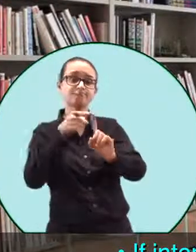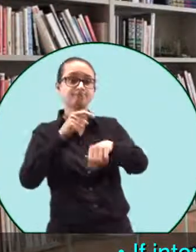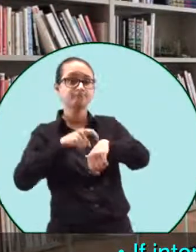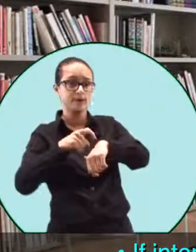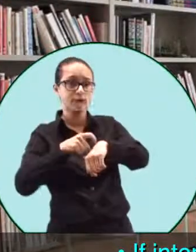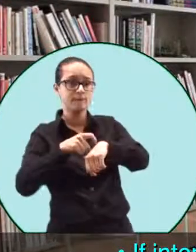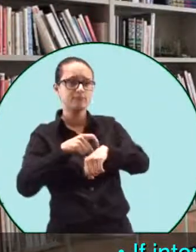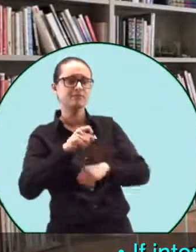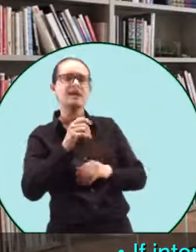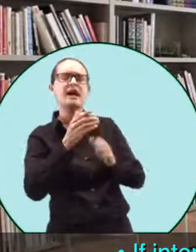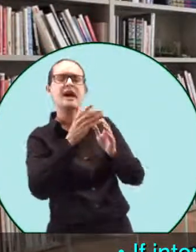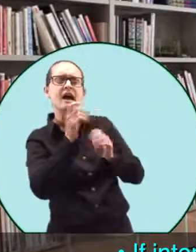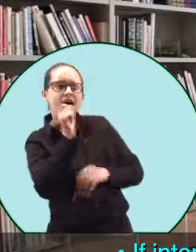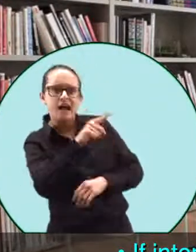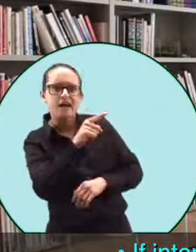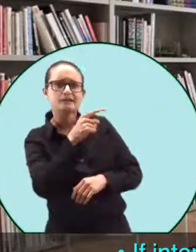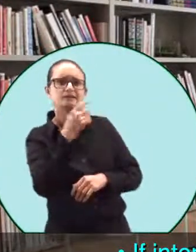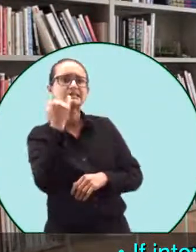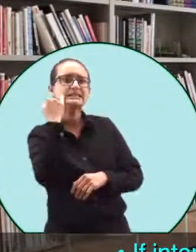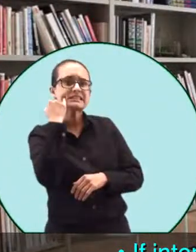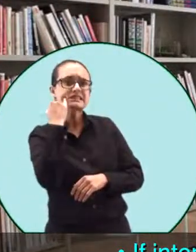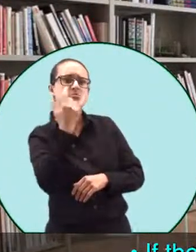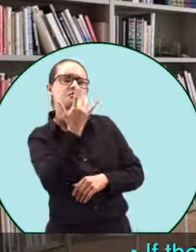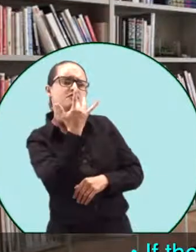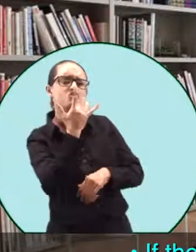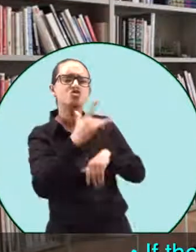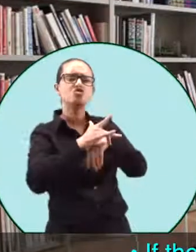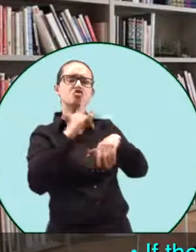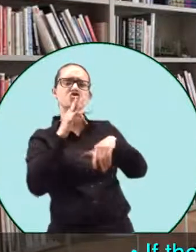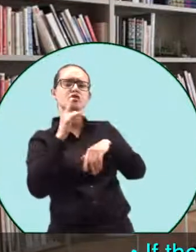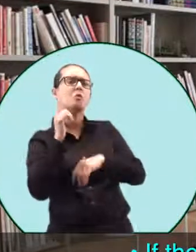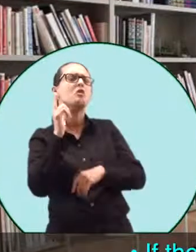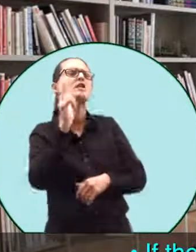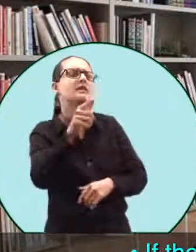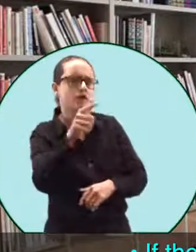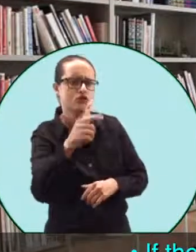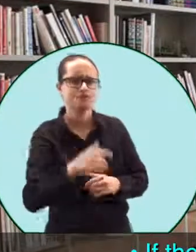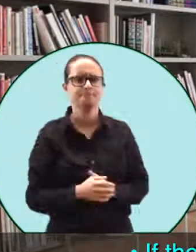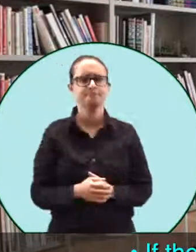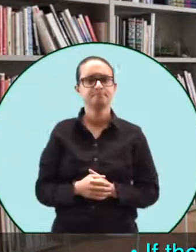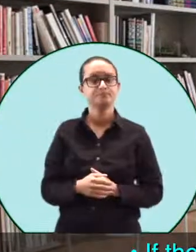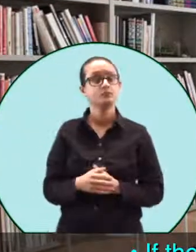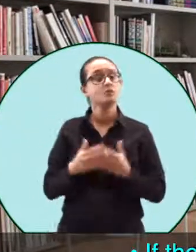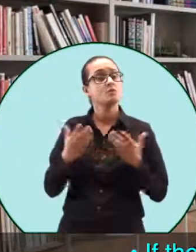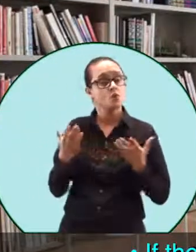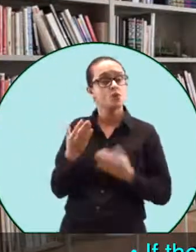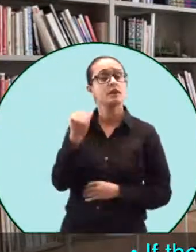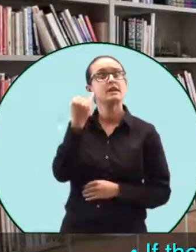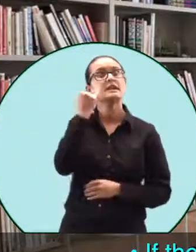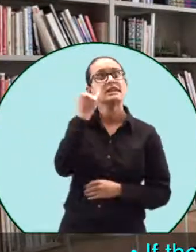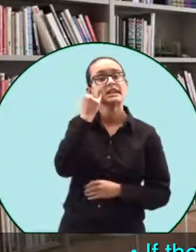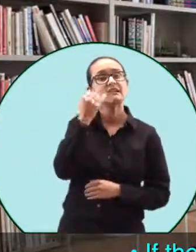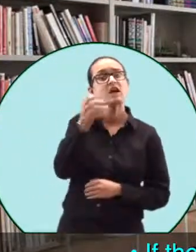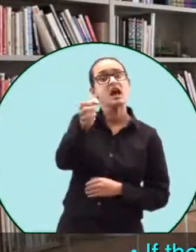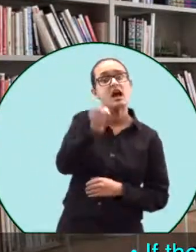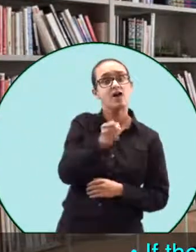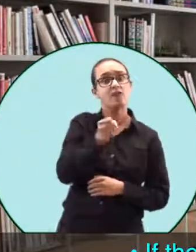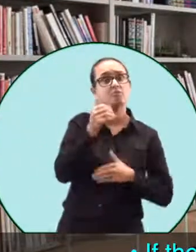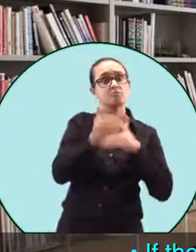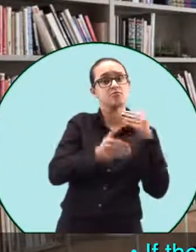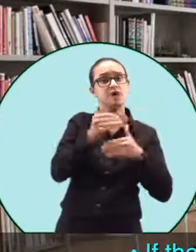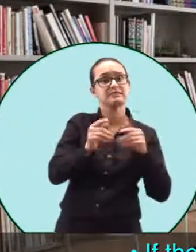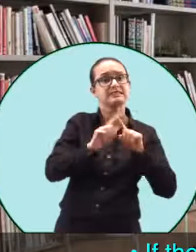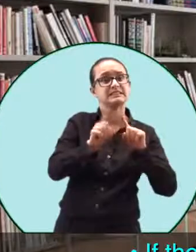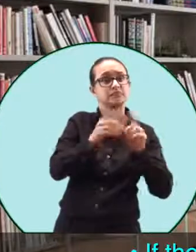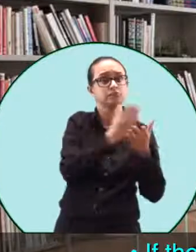earlier, maybe later in the day. You could also, if the hiring process is in multiple parts or to multiple stages